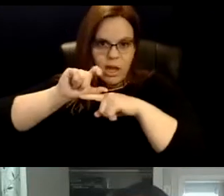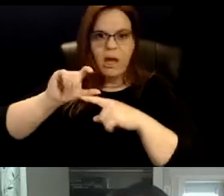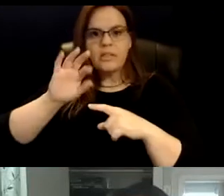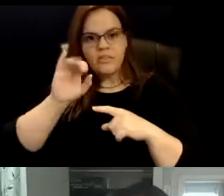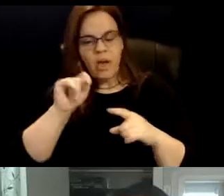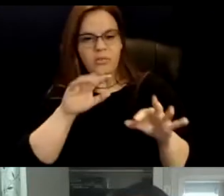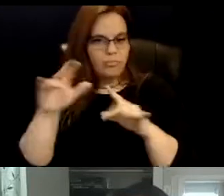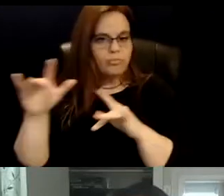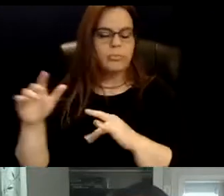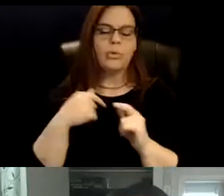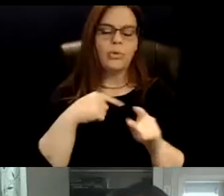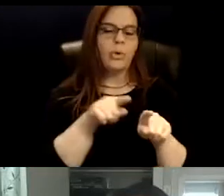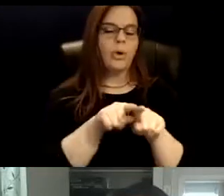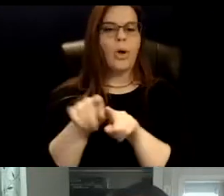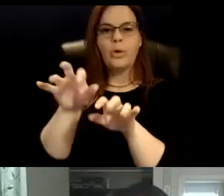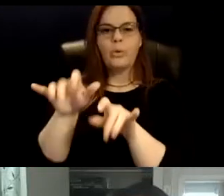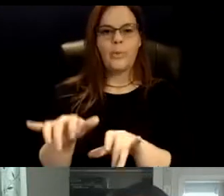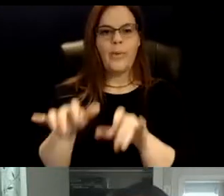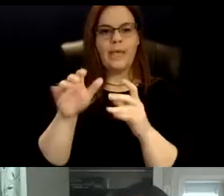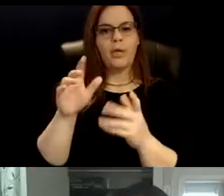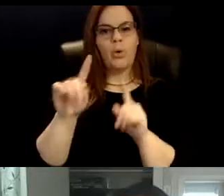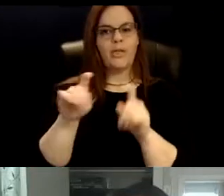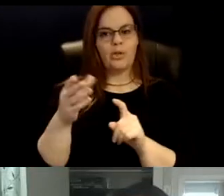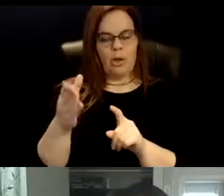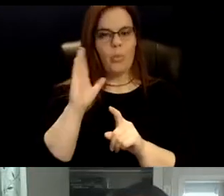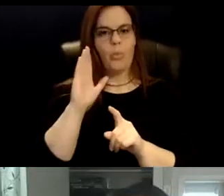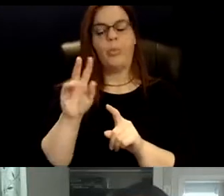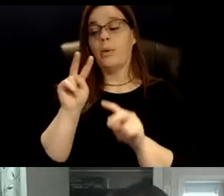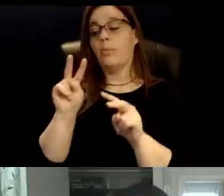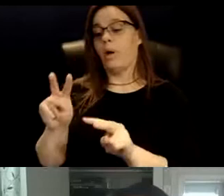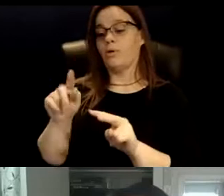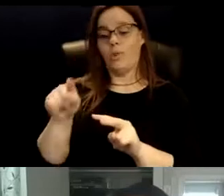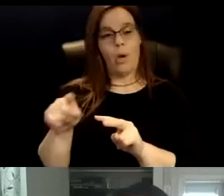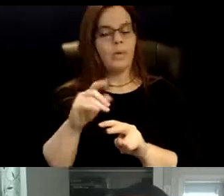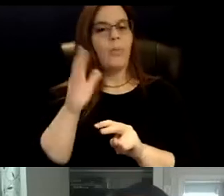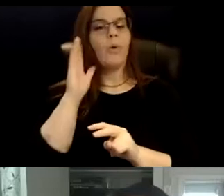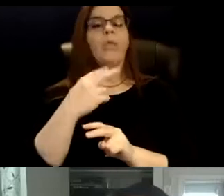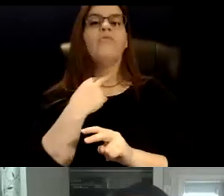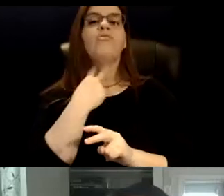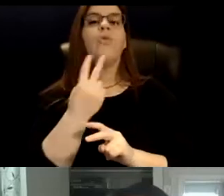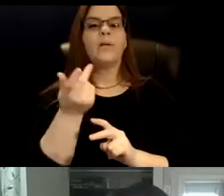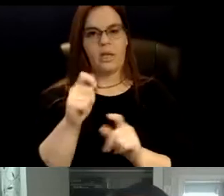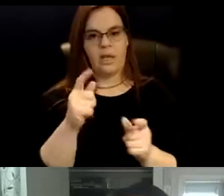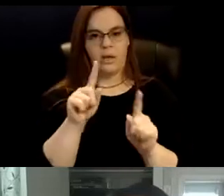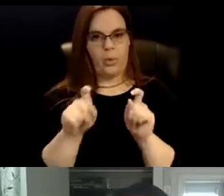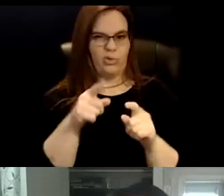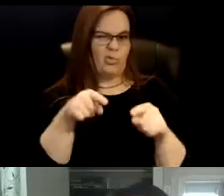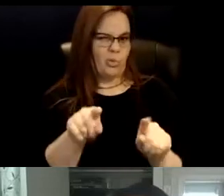welcome to submit questions or comments there, and we will be monitoring those and voice any questions during the session.